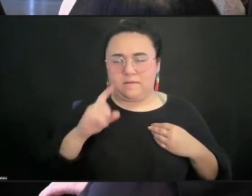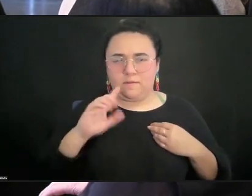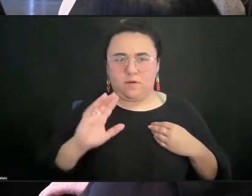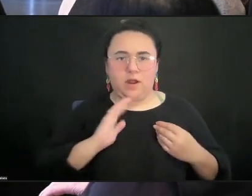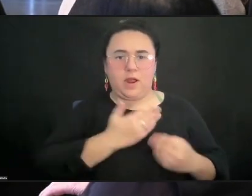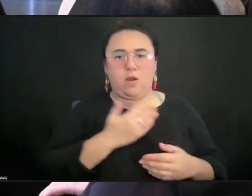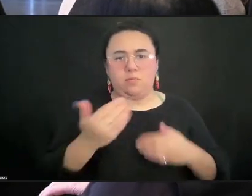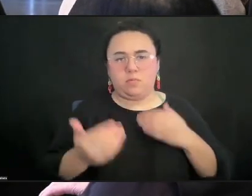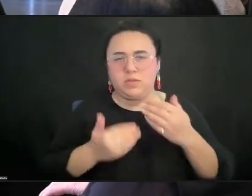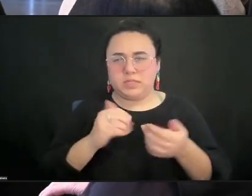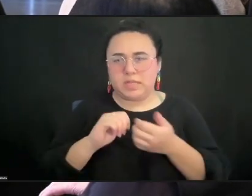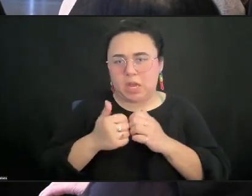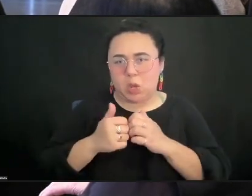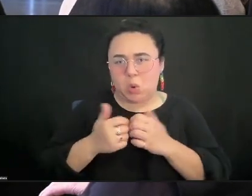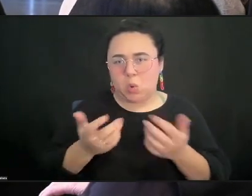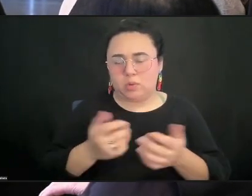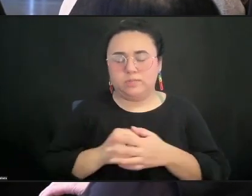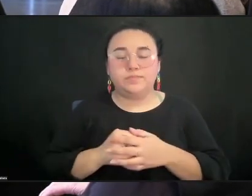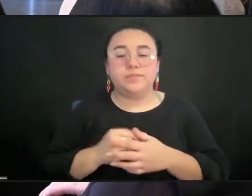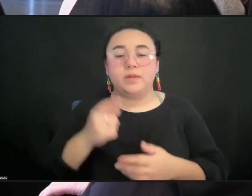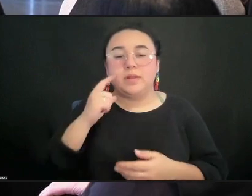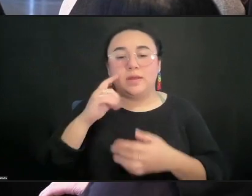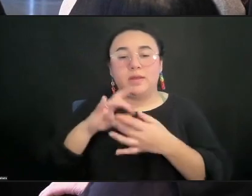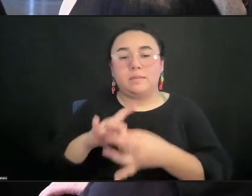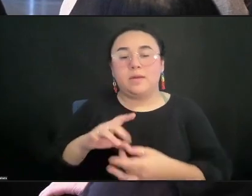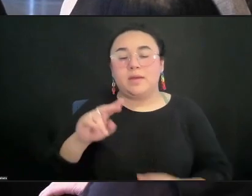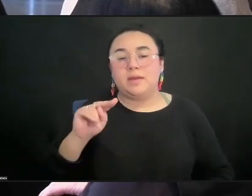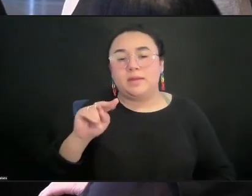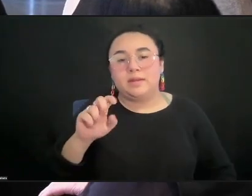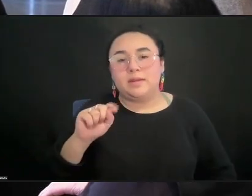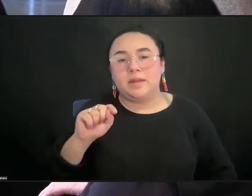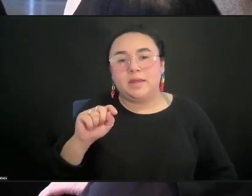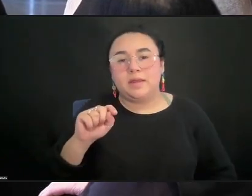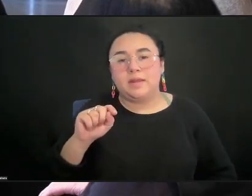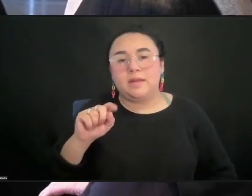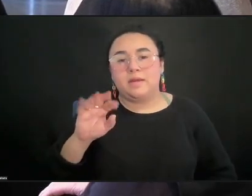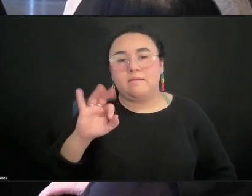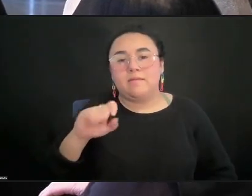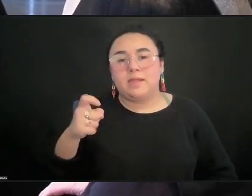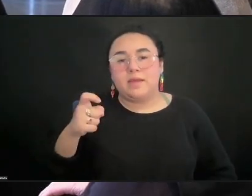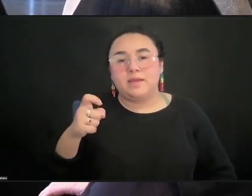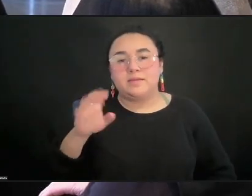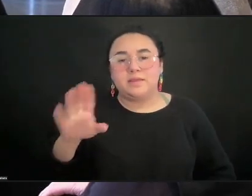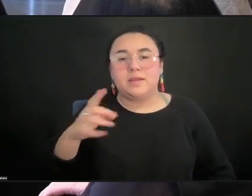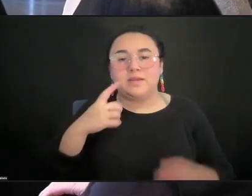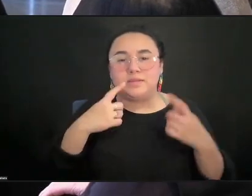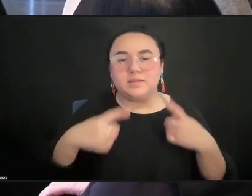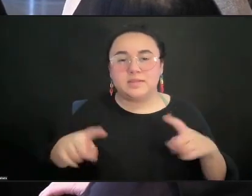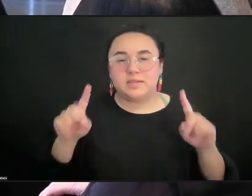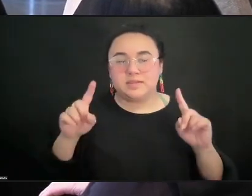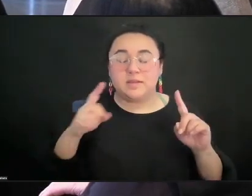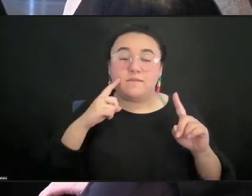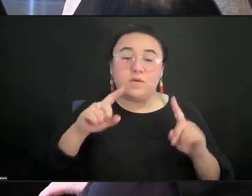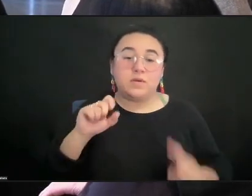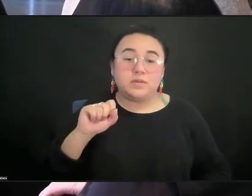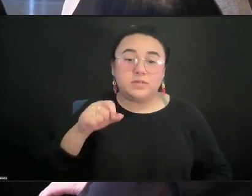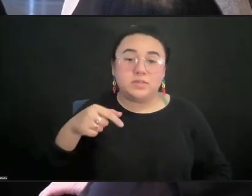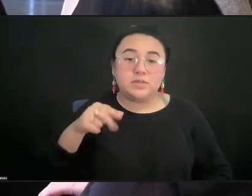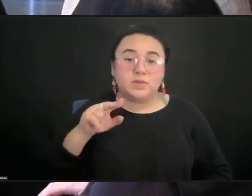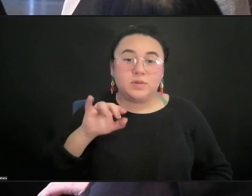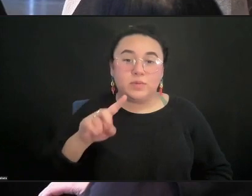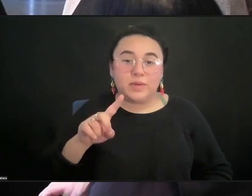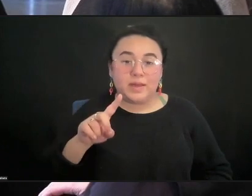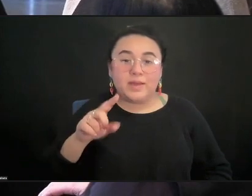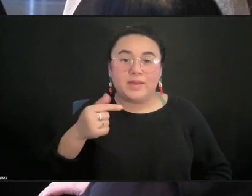And I think about Netflix success, for instance, with, you know, hits like Squid Game, for those of you who watch